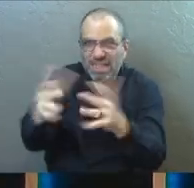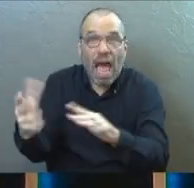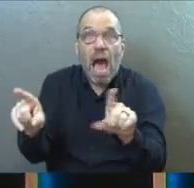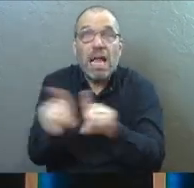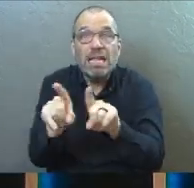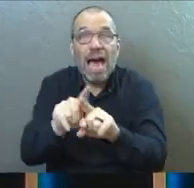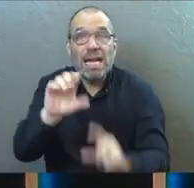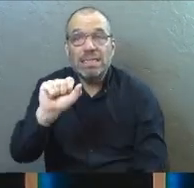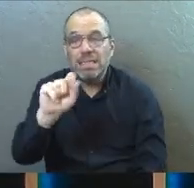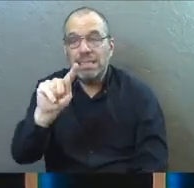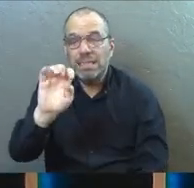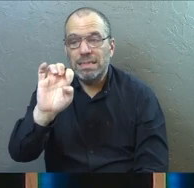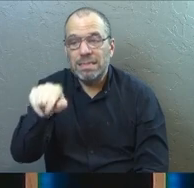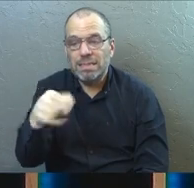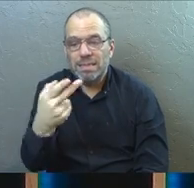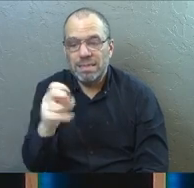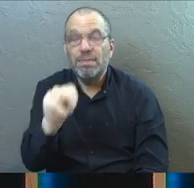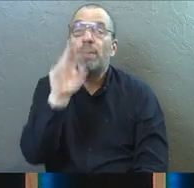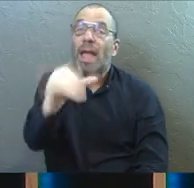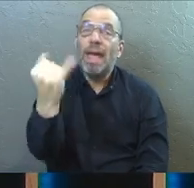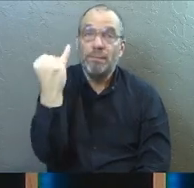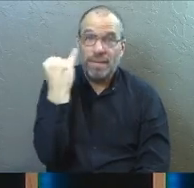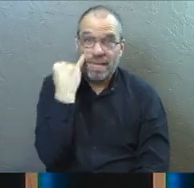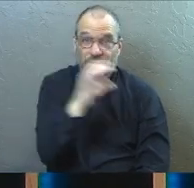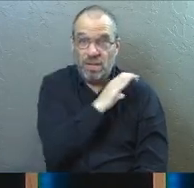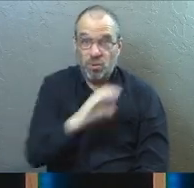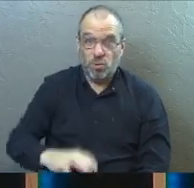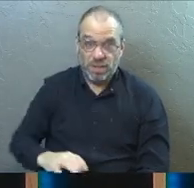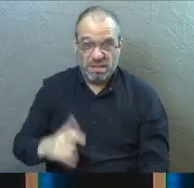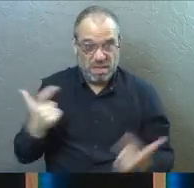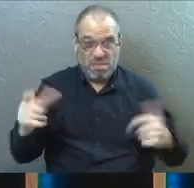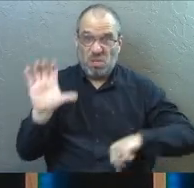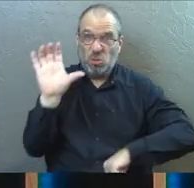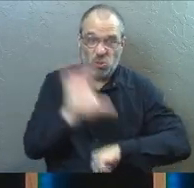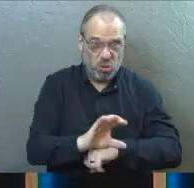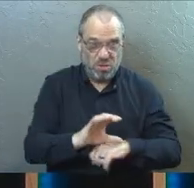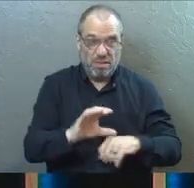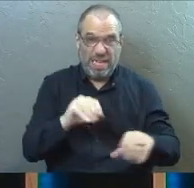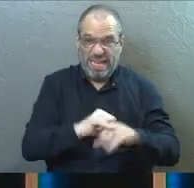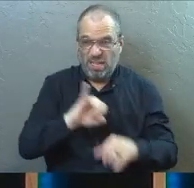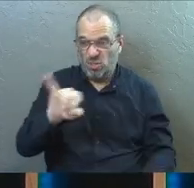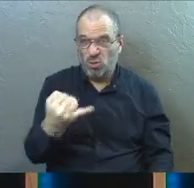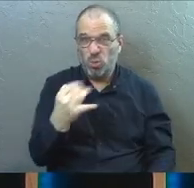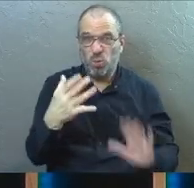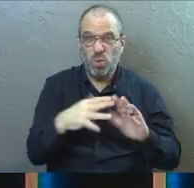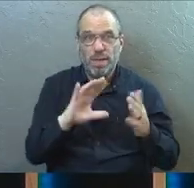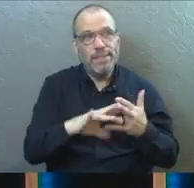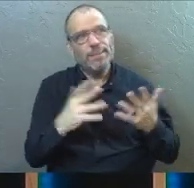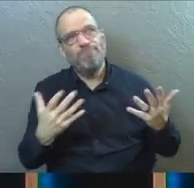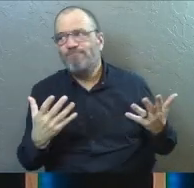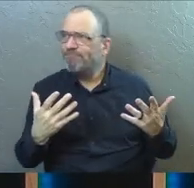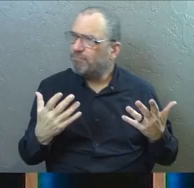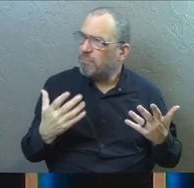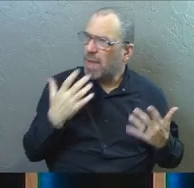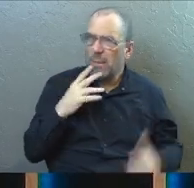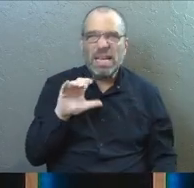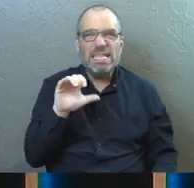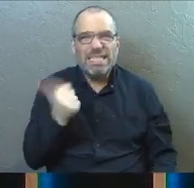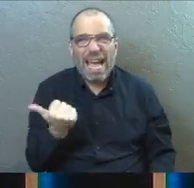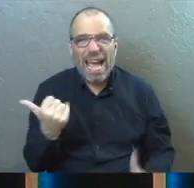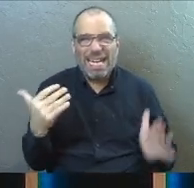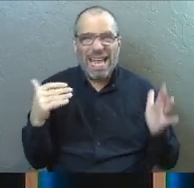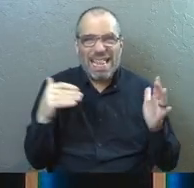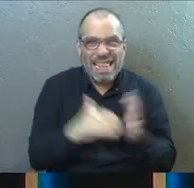just like Stephen did. If you're a Christian, and this mega church at this point in Jerusalem might have been as much as 10